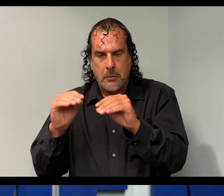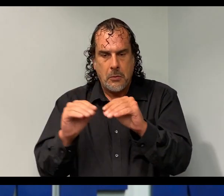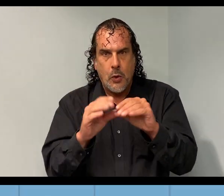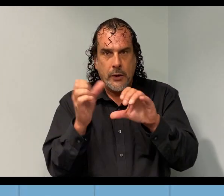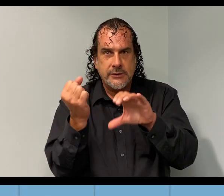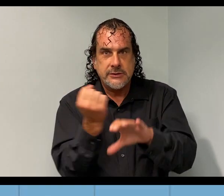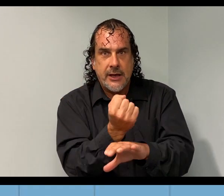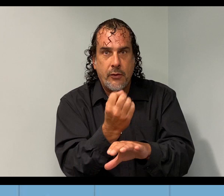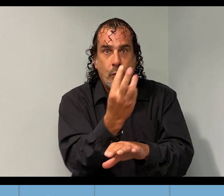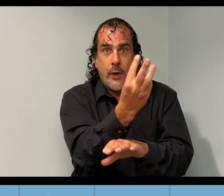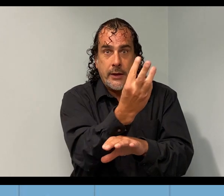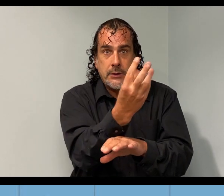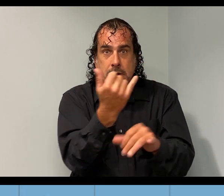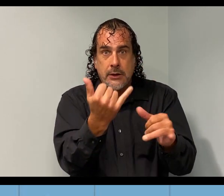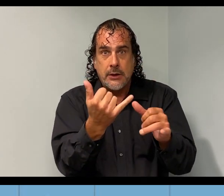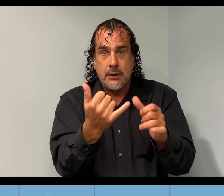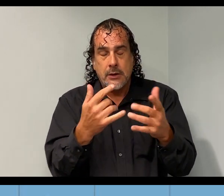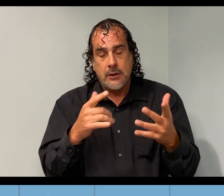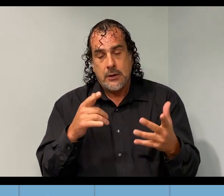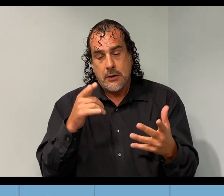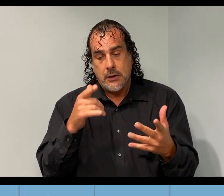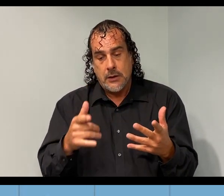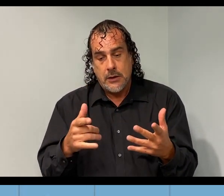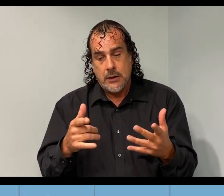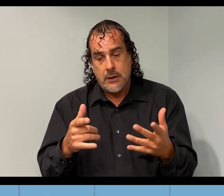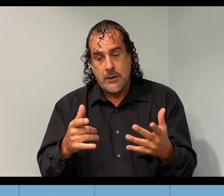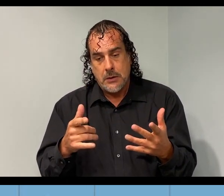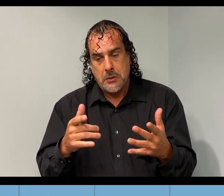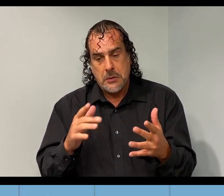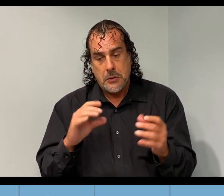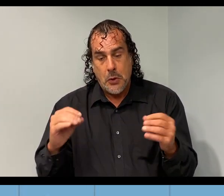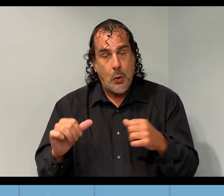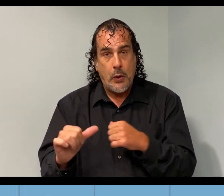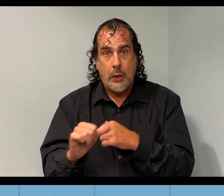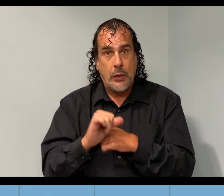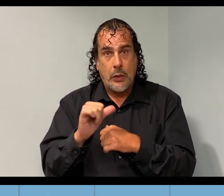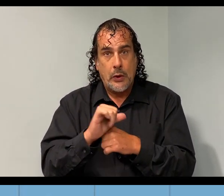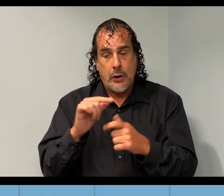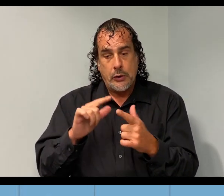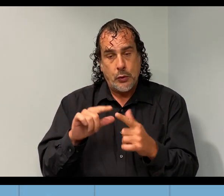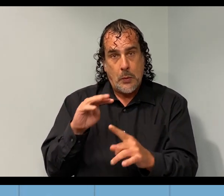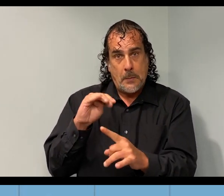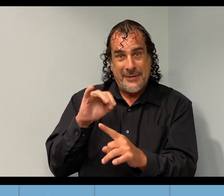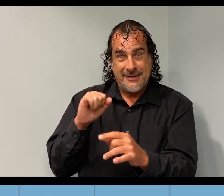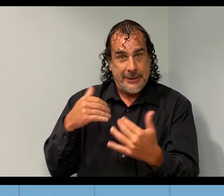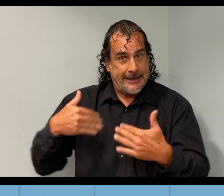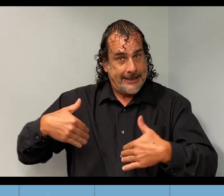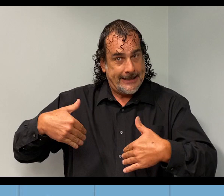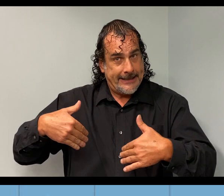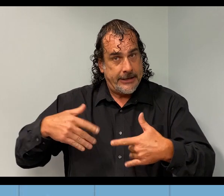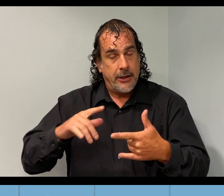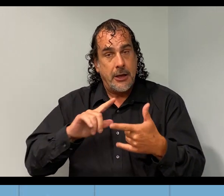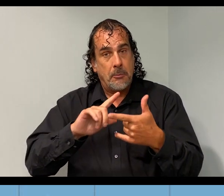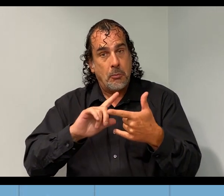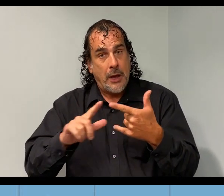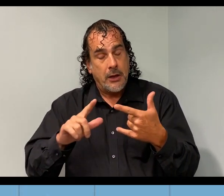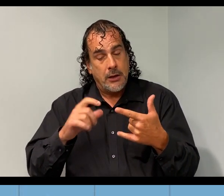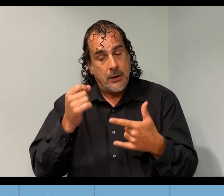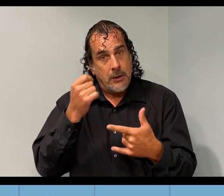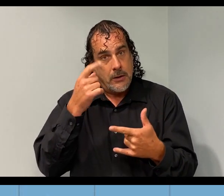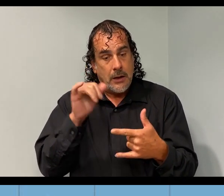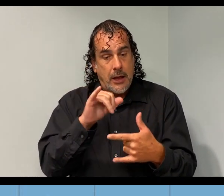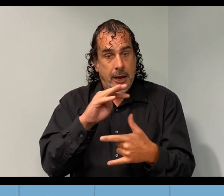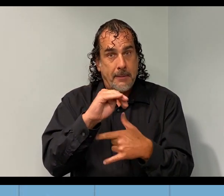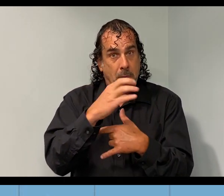track further to the west. Currently, that storm does not pose a major threat to Mississippi, but it is important to understand,